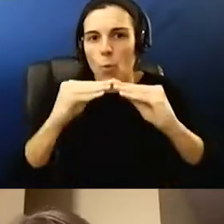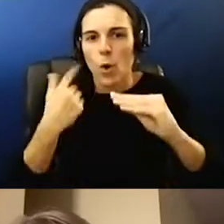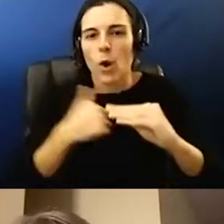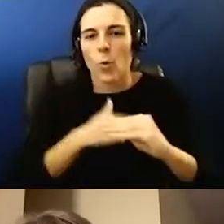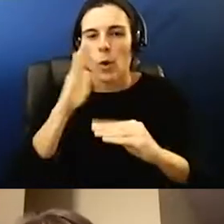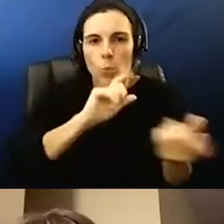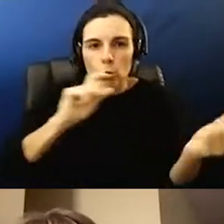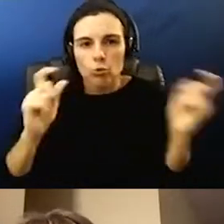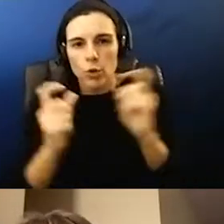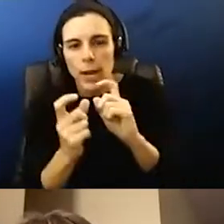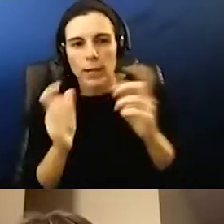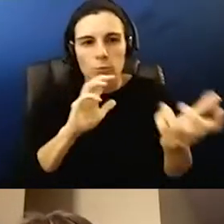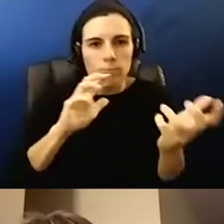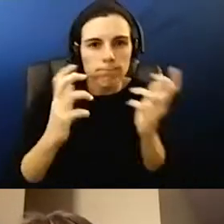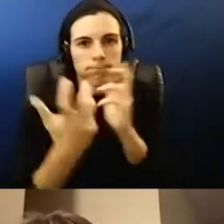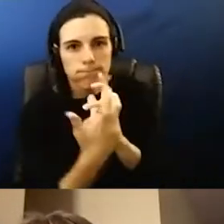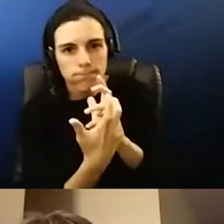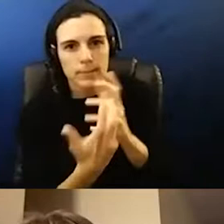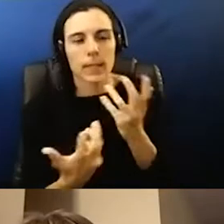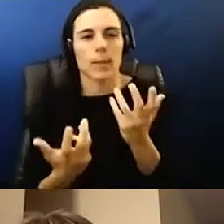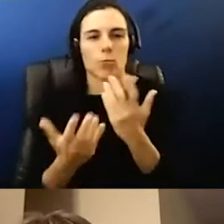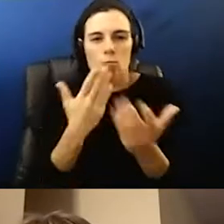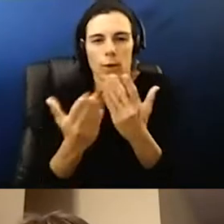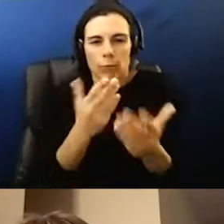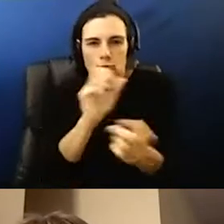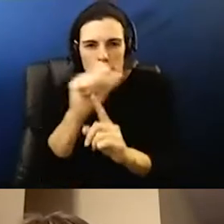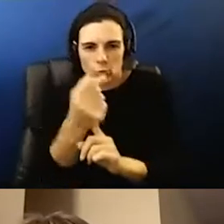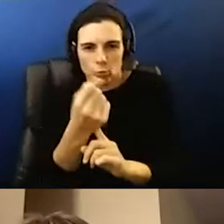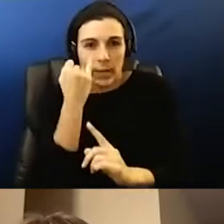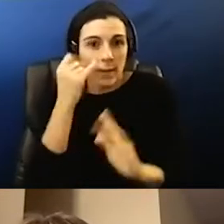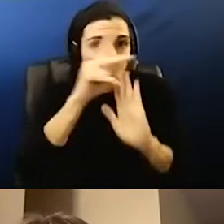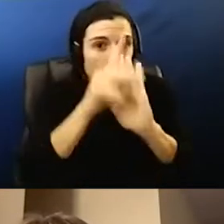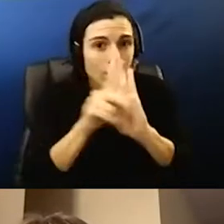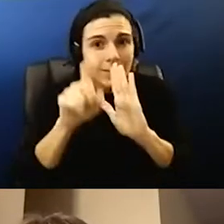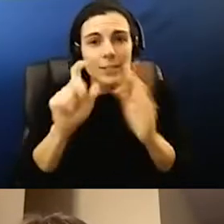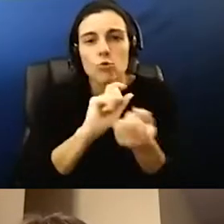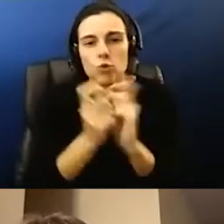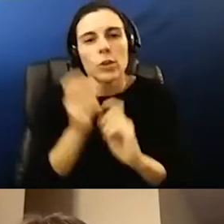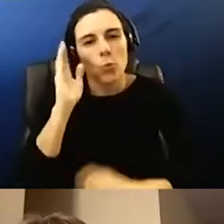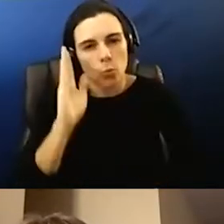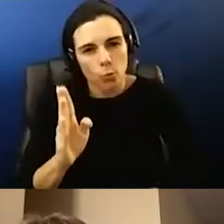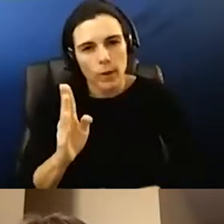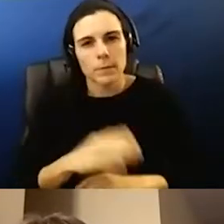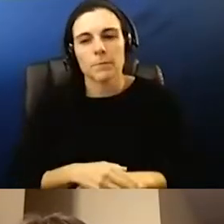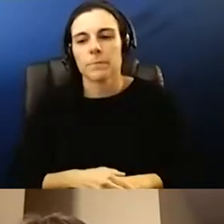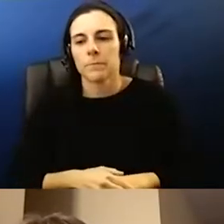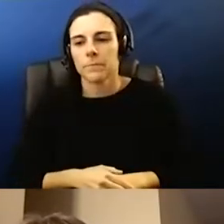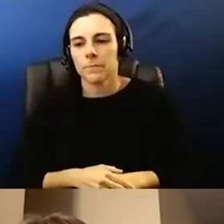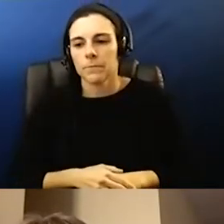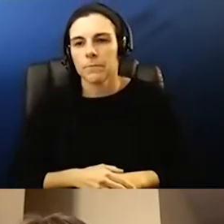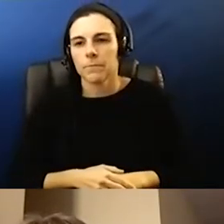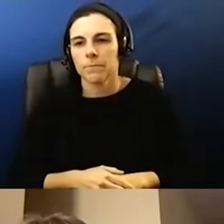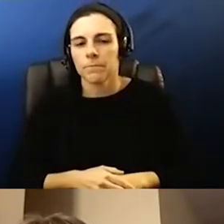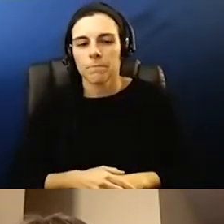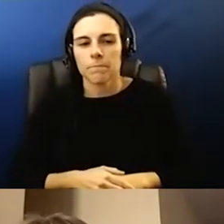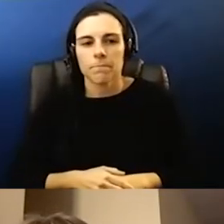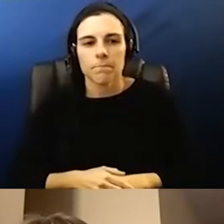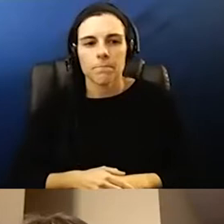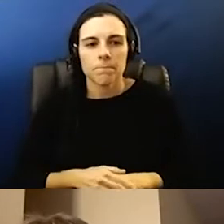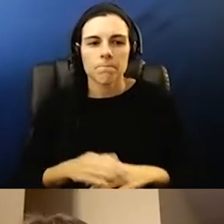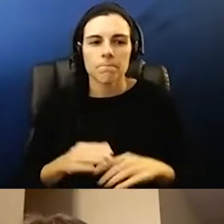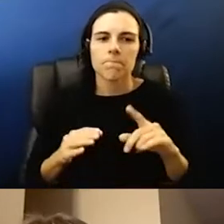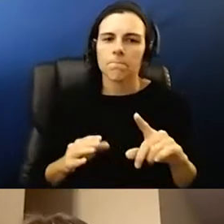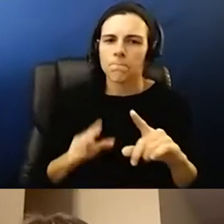and we get more information about the variants, then if our policies need to change, then we will do that. Great. This is a fairly straightforward